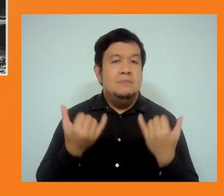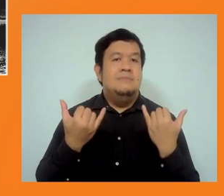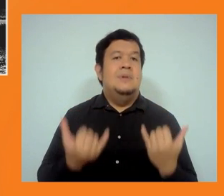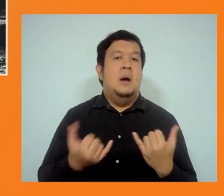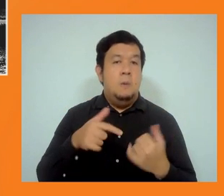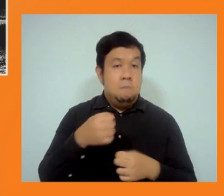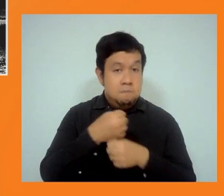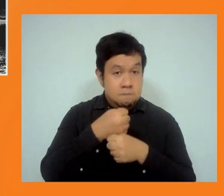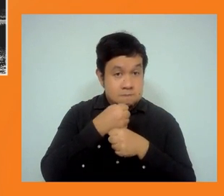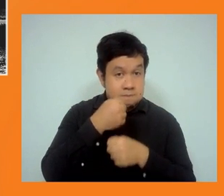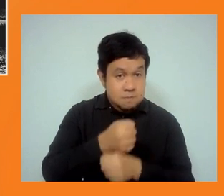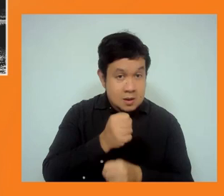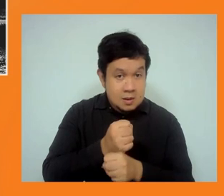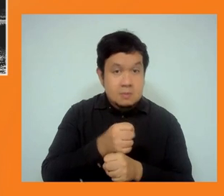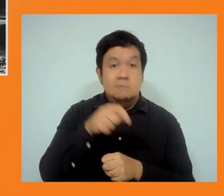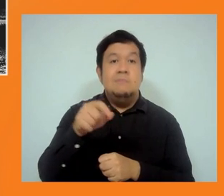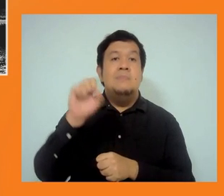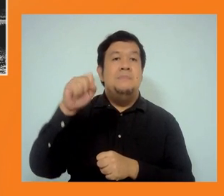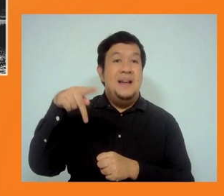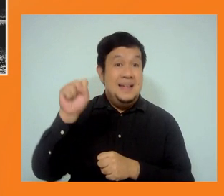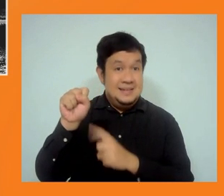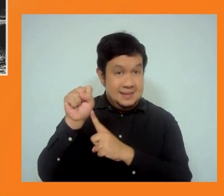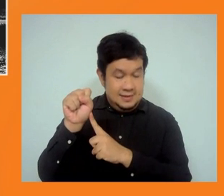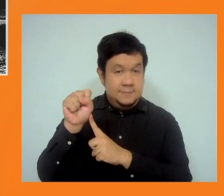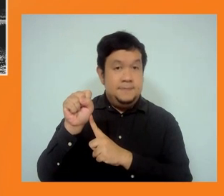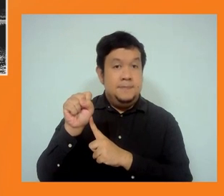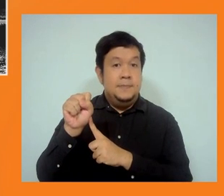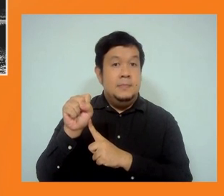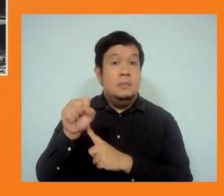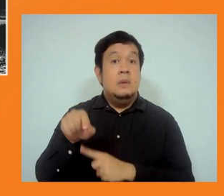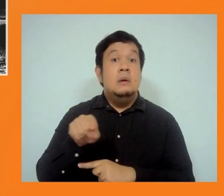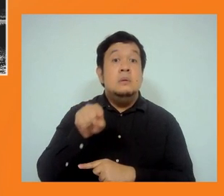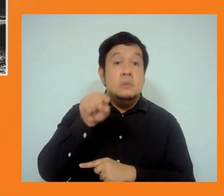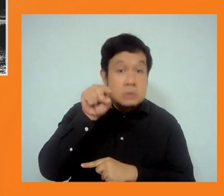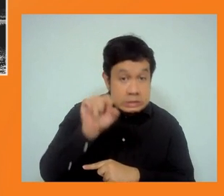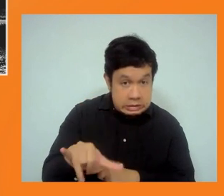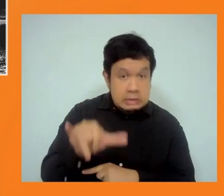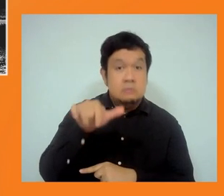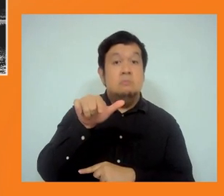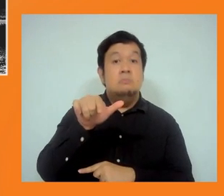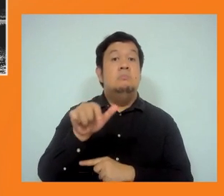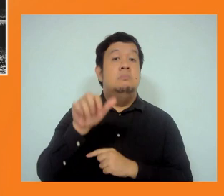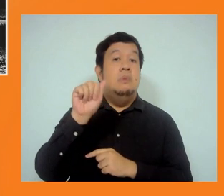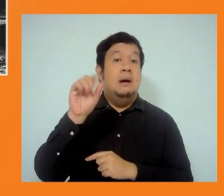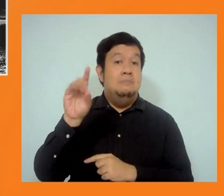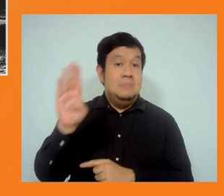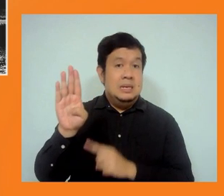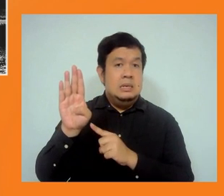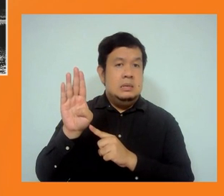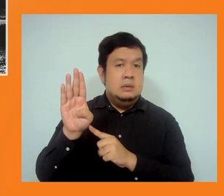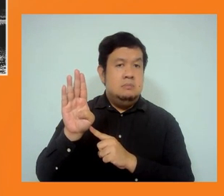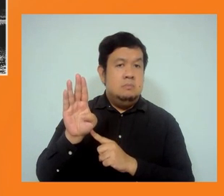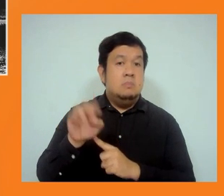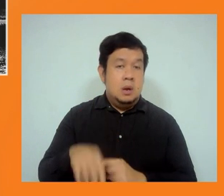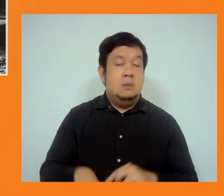ADB can be helped by this. In 2011, you have the UN Human Rights Council.